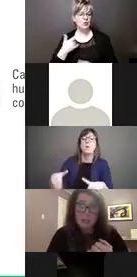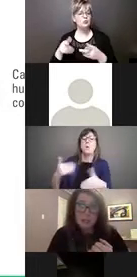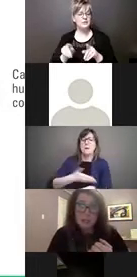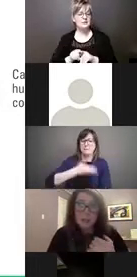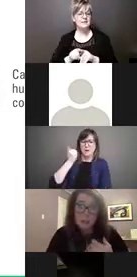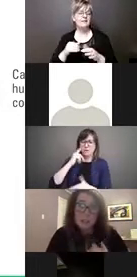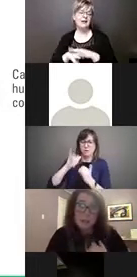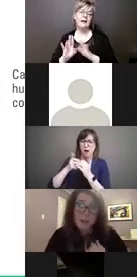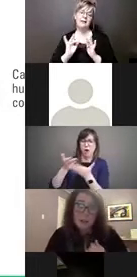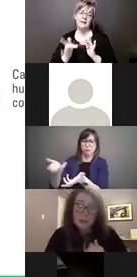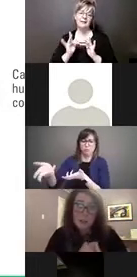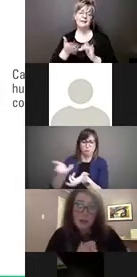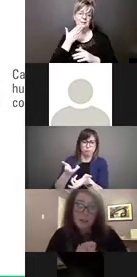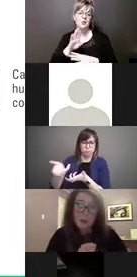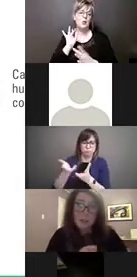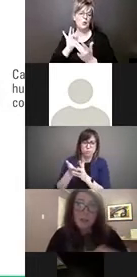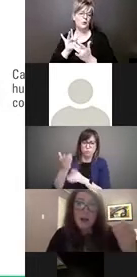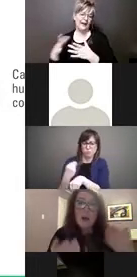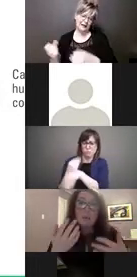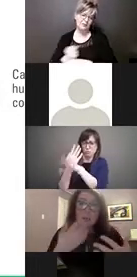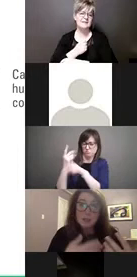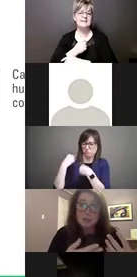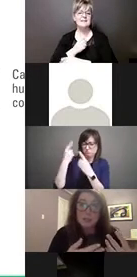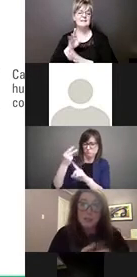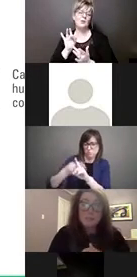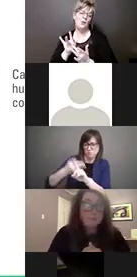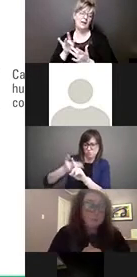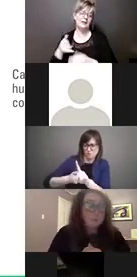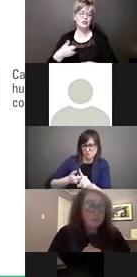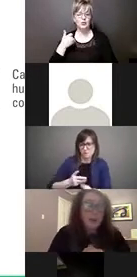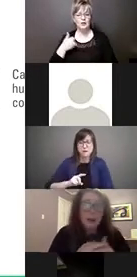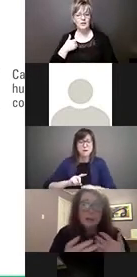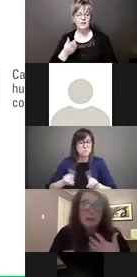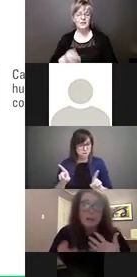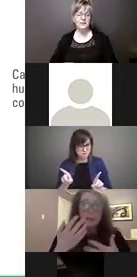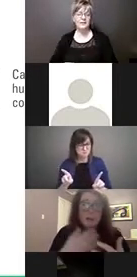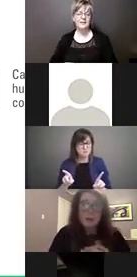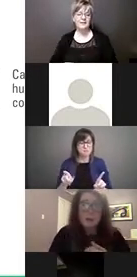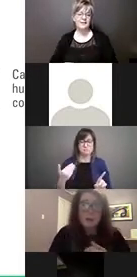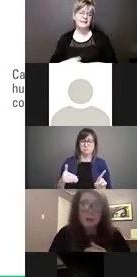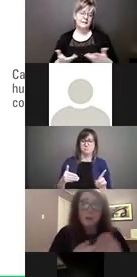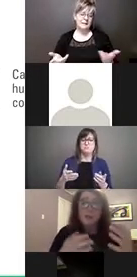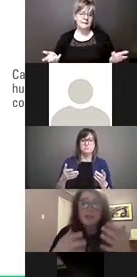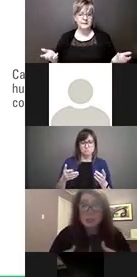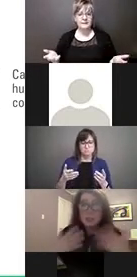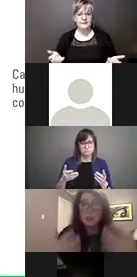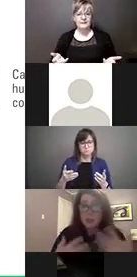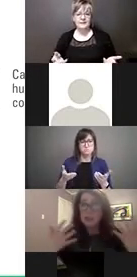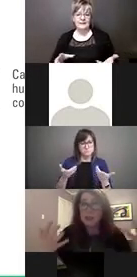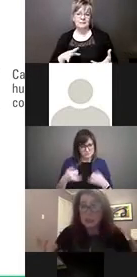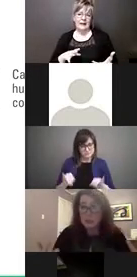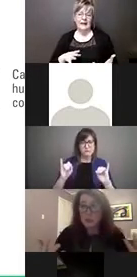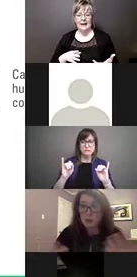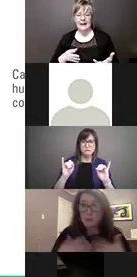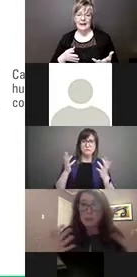sessions that we held over the last few months, but certainly still, you know, we're still looking